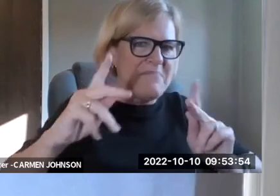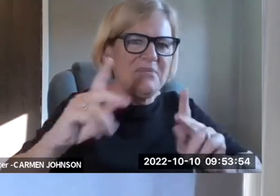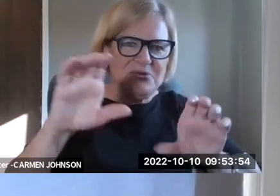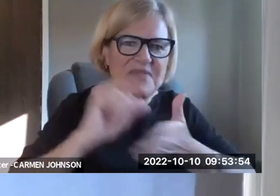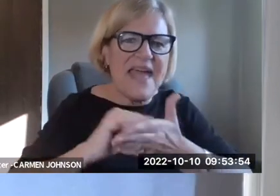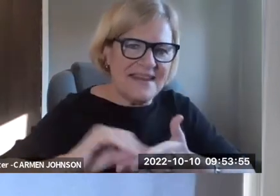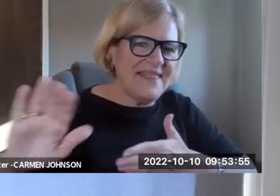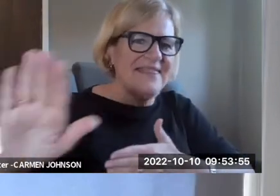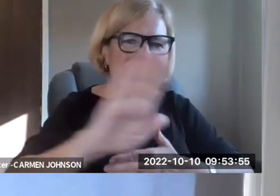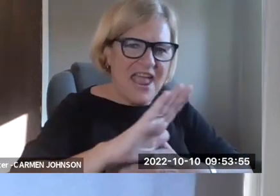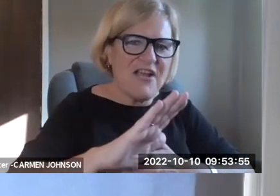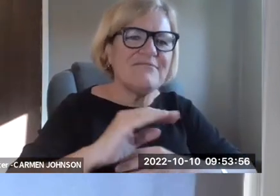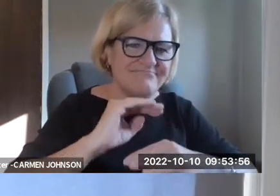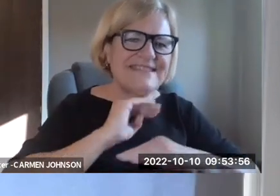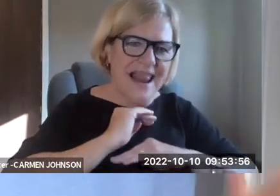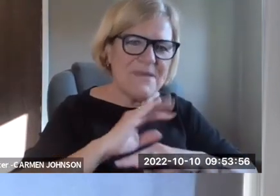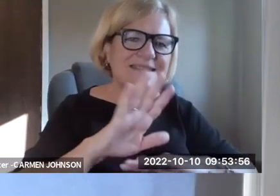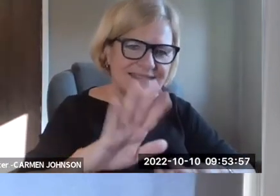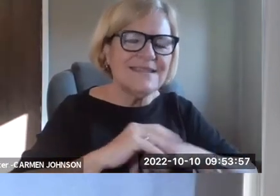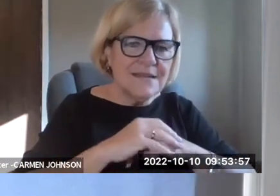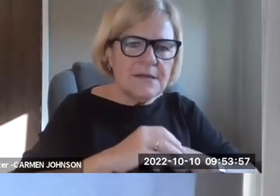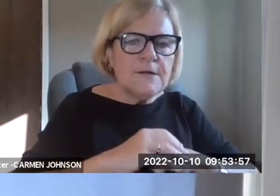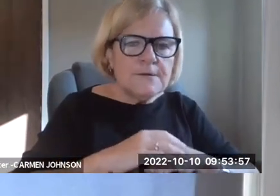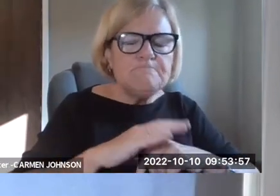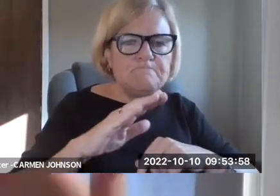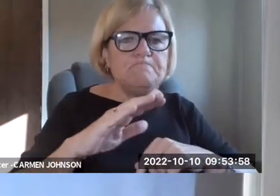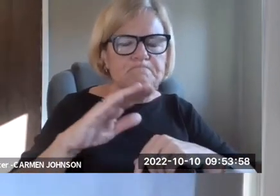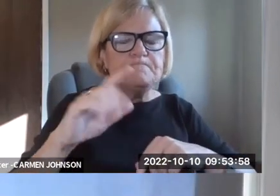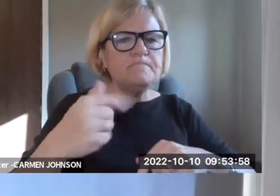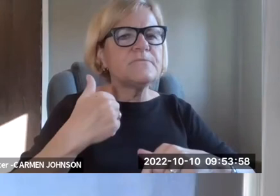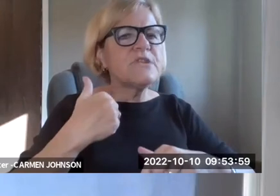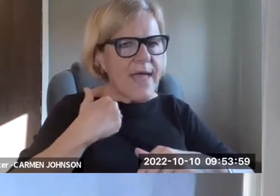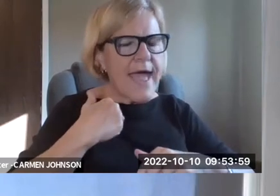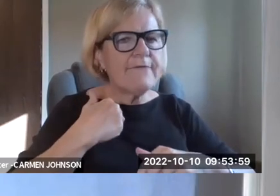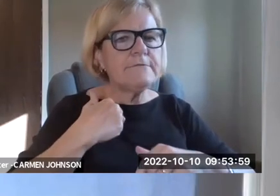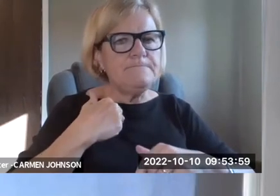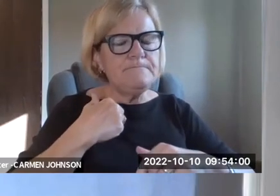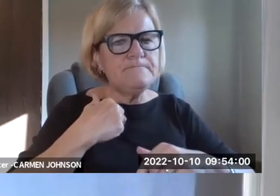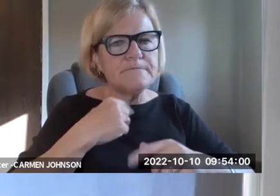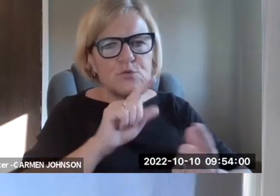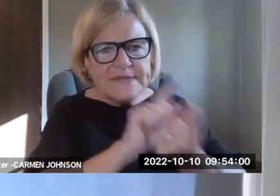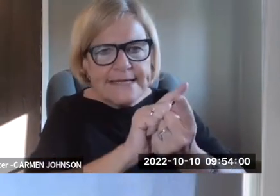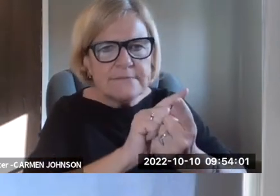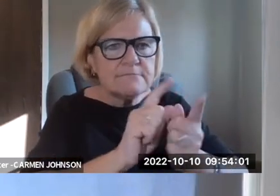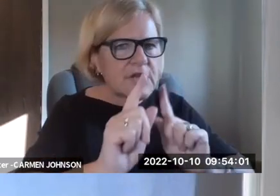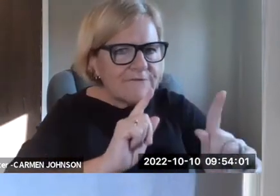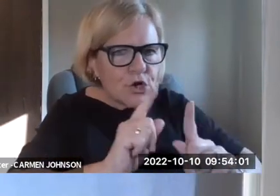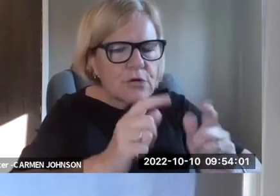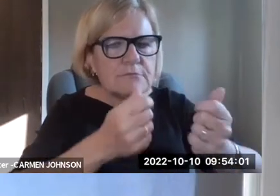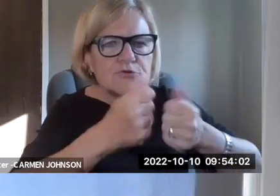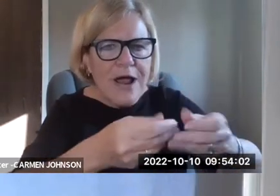Um, we always have two steps so that we're not going right back to court. I'm sure most people do this in their consent decrees and settlements.